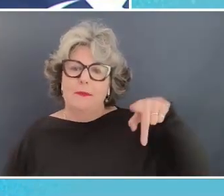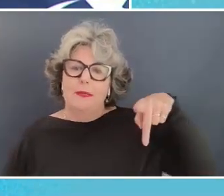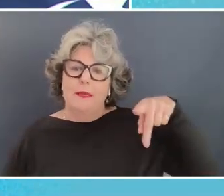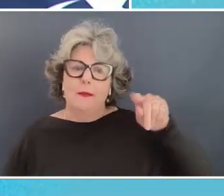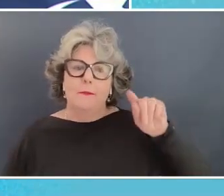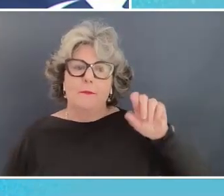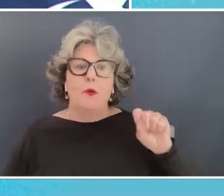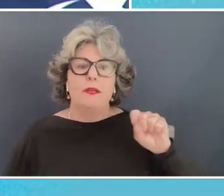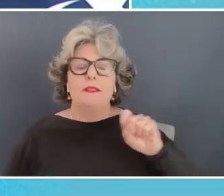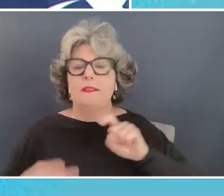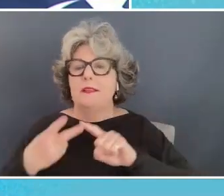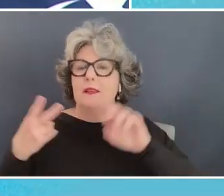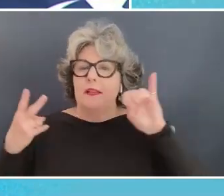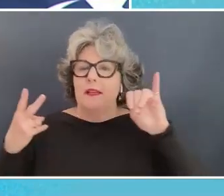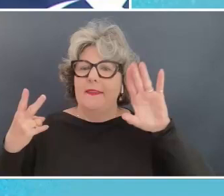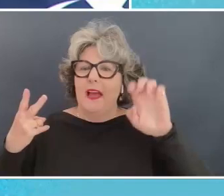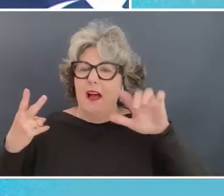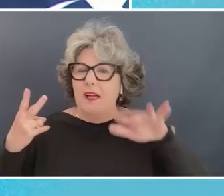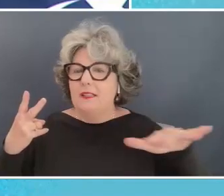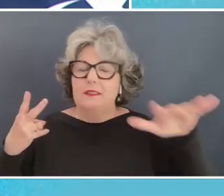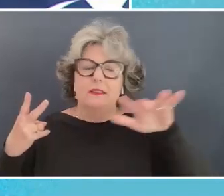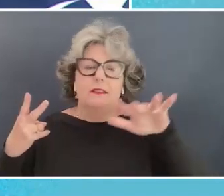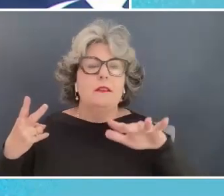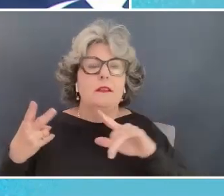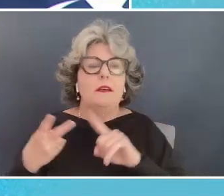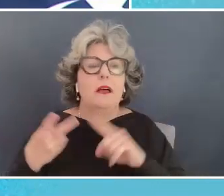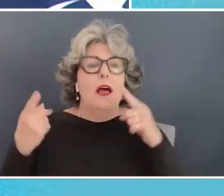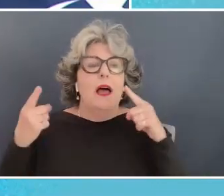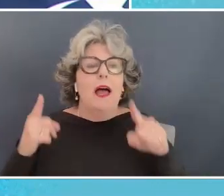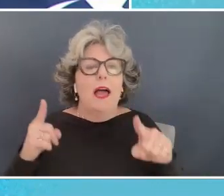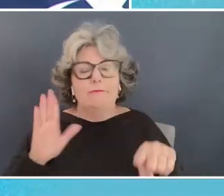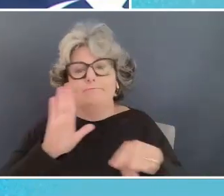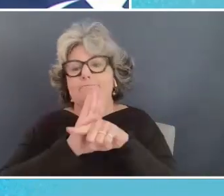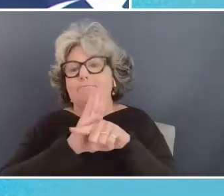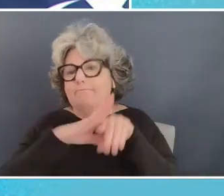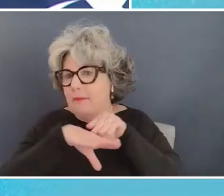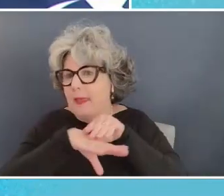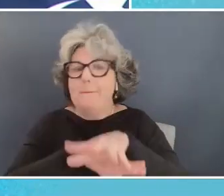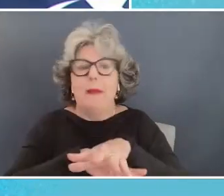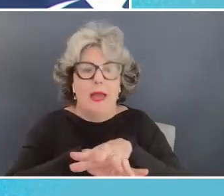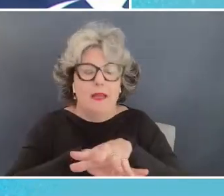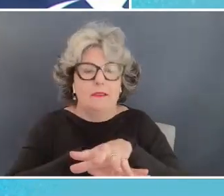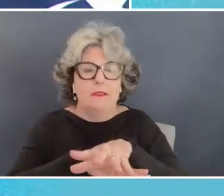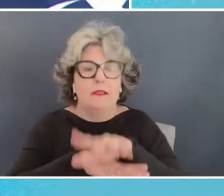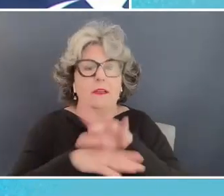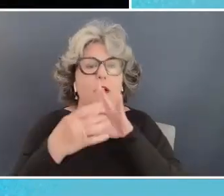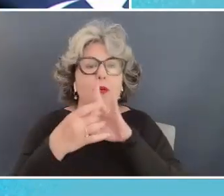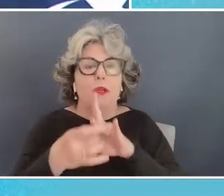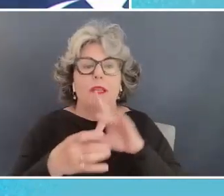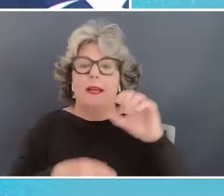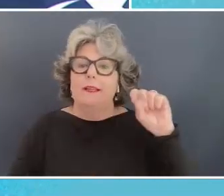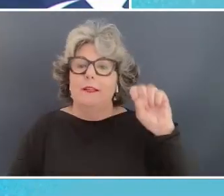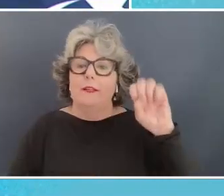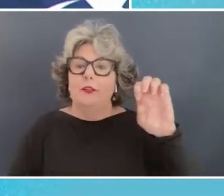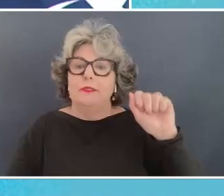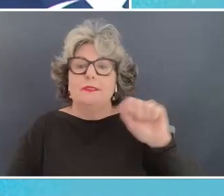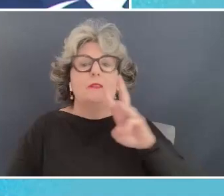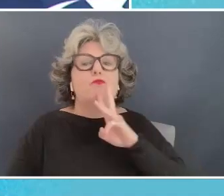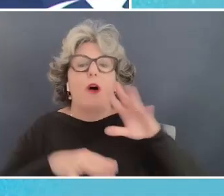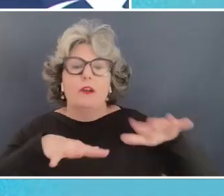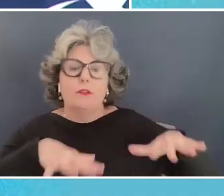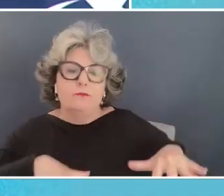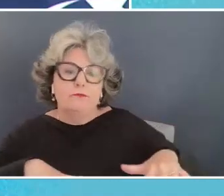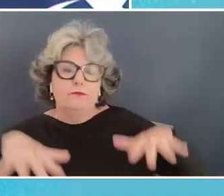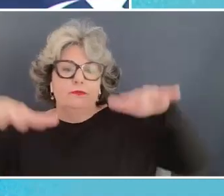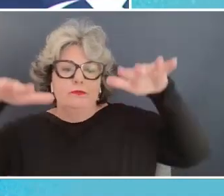and and this would have mega impacts uh not just in terms of sea level rise um i think